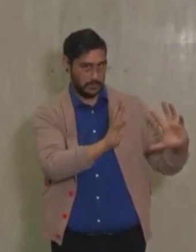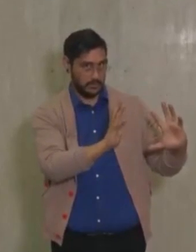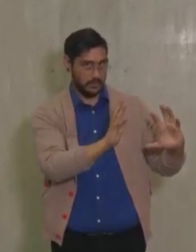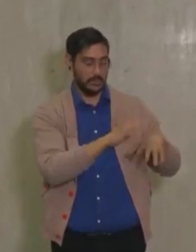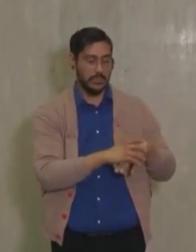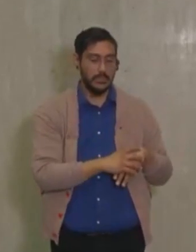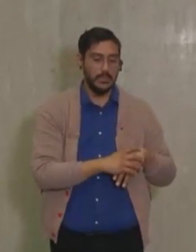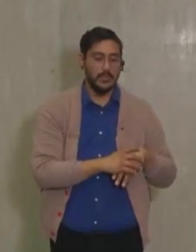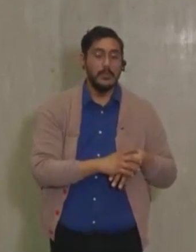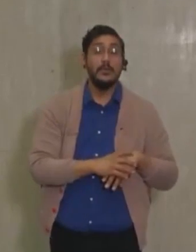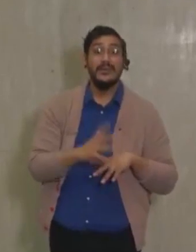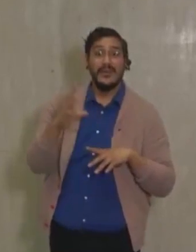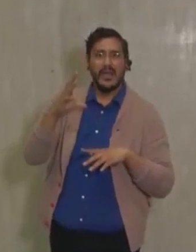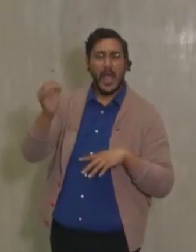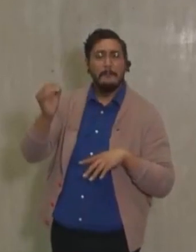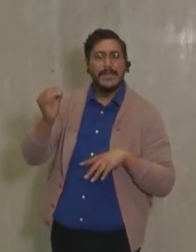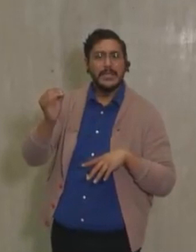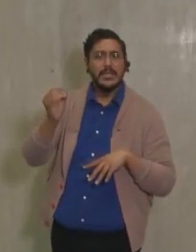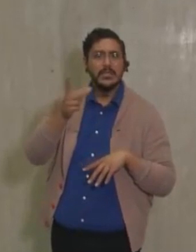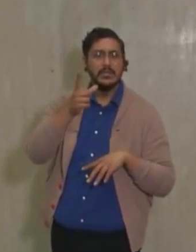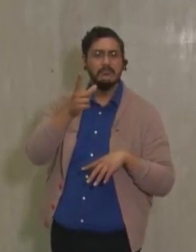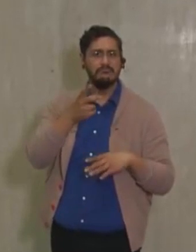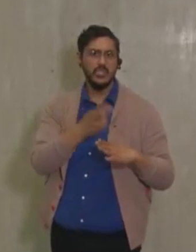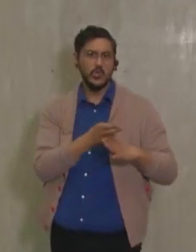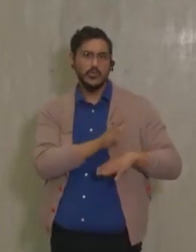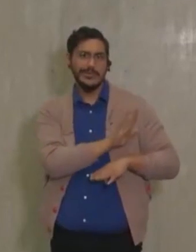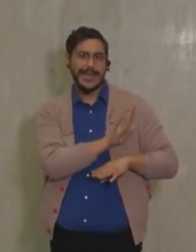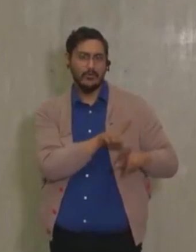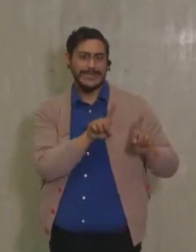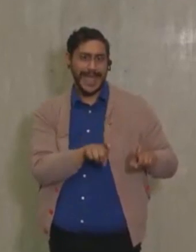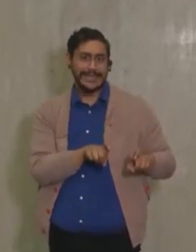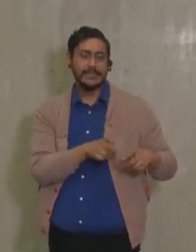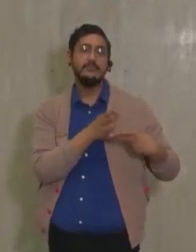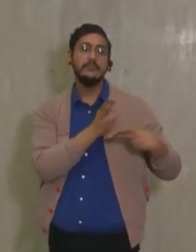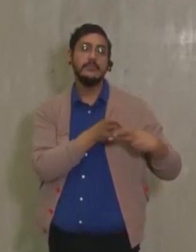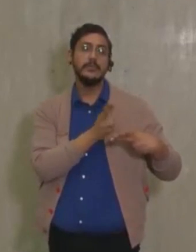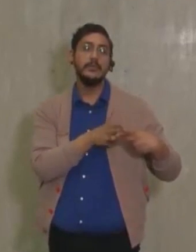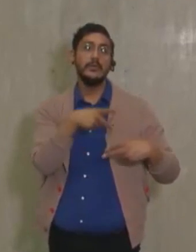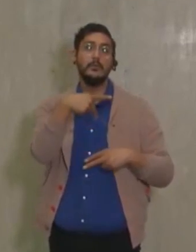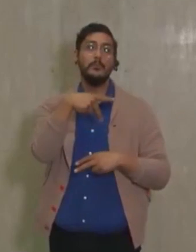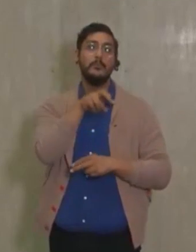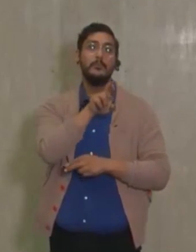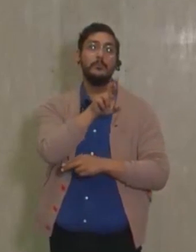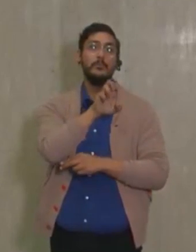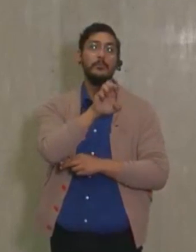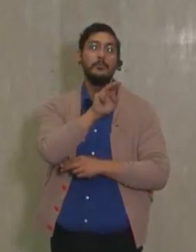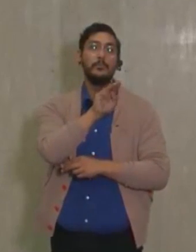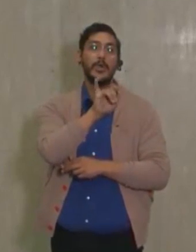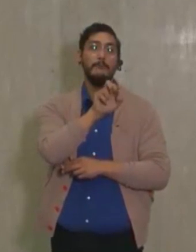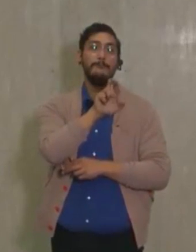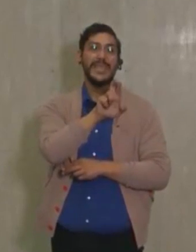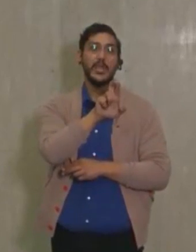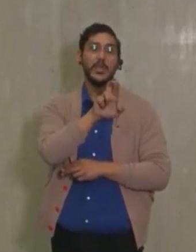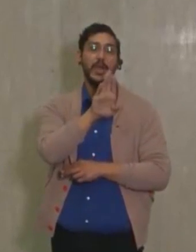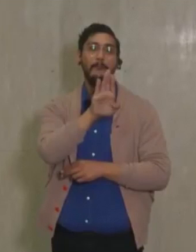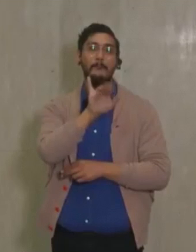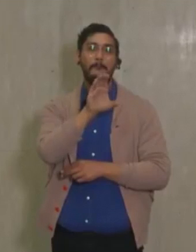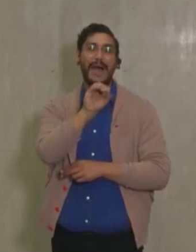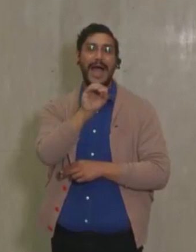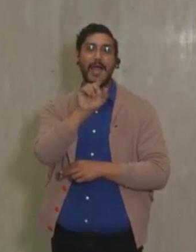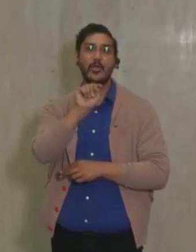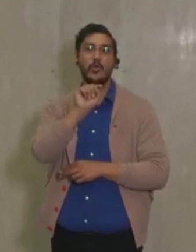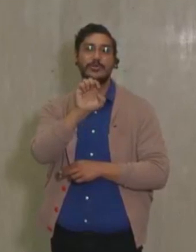On the company whose test we use, the company is called Premier Biotech, and it's based in